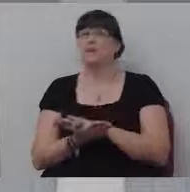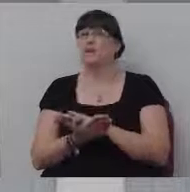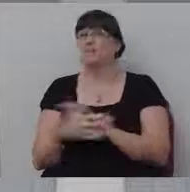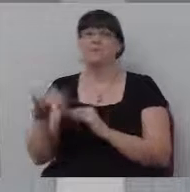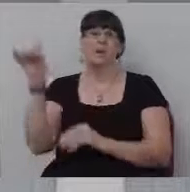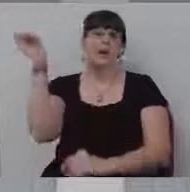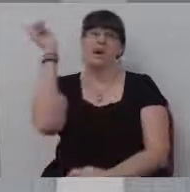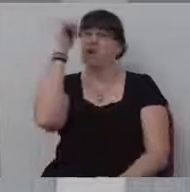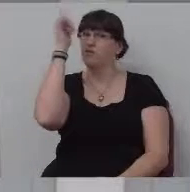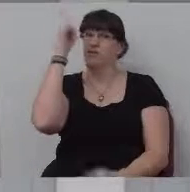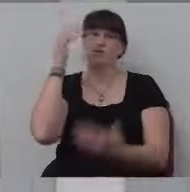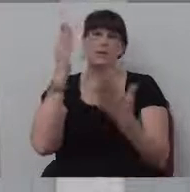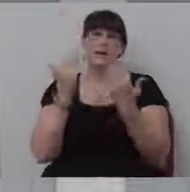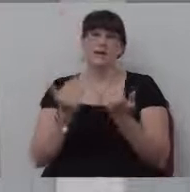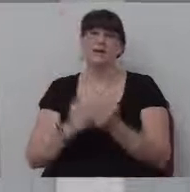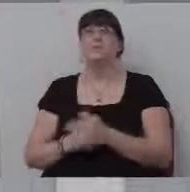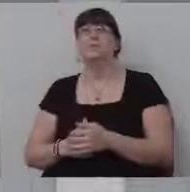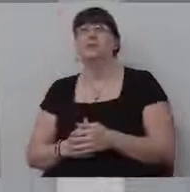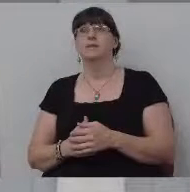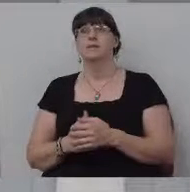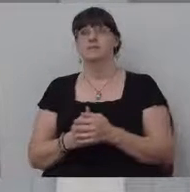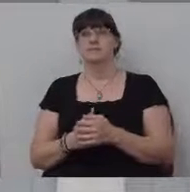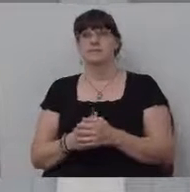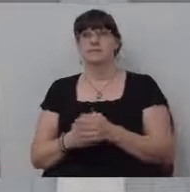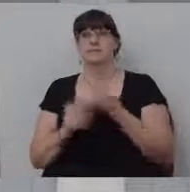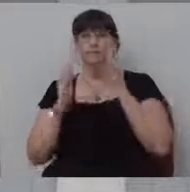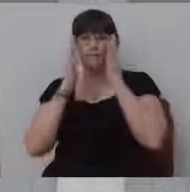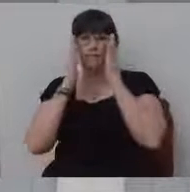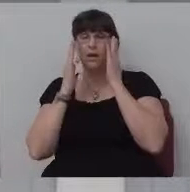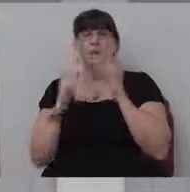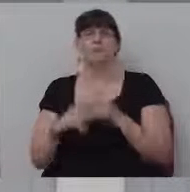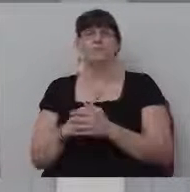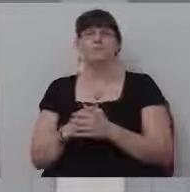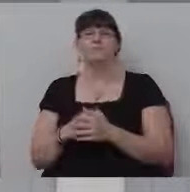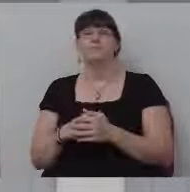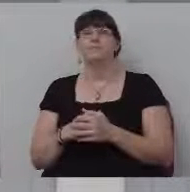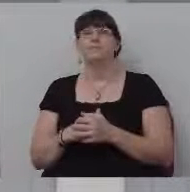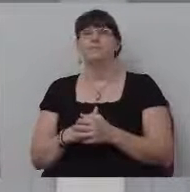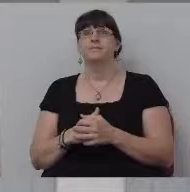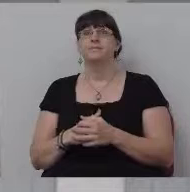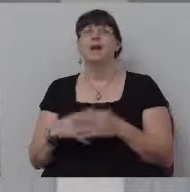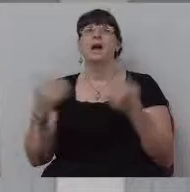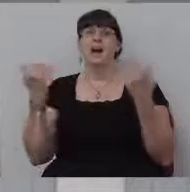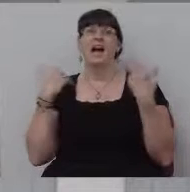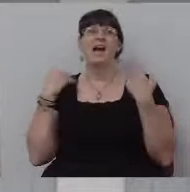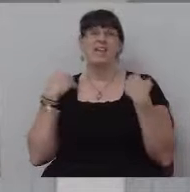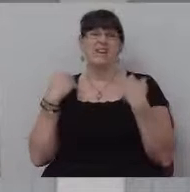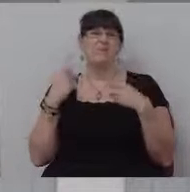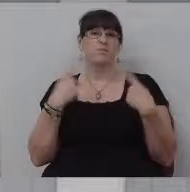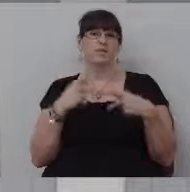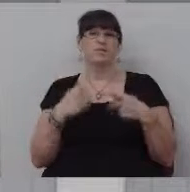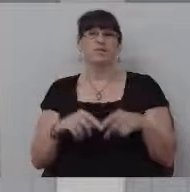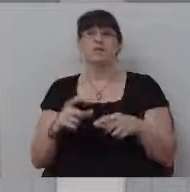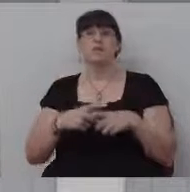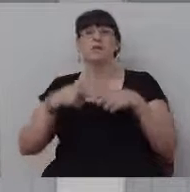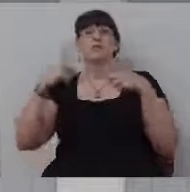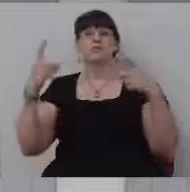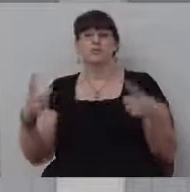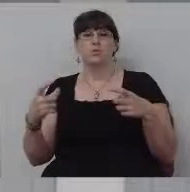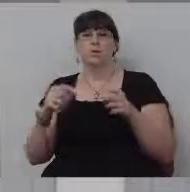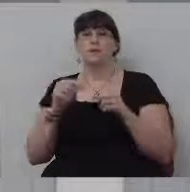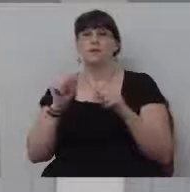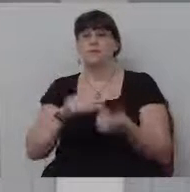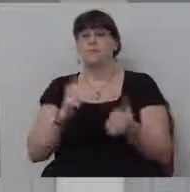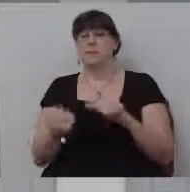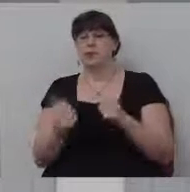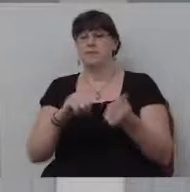and there are some great stories. mean, baptism stories, this hadn't all happened to me. I'm thankful it hadn't happened to me, but, uh, I've had some, I've heard some great baptism stories. I heard a